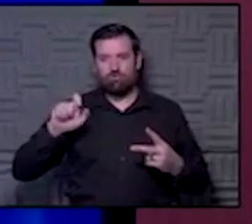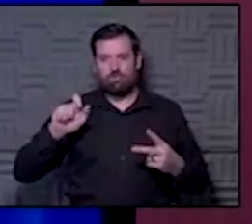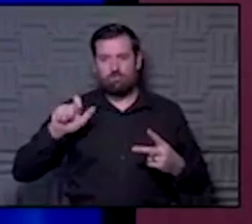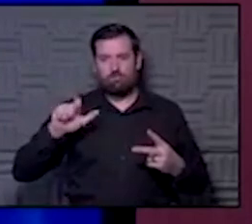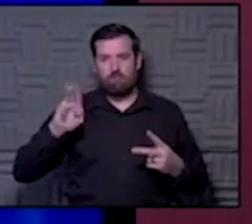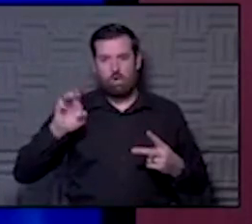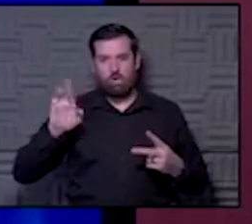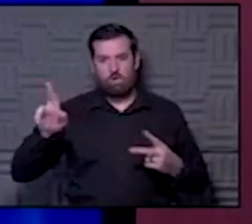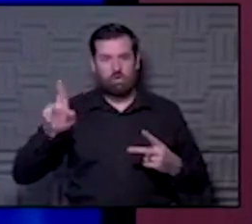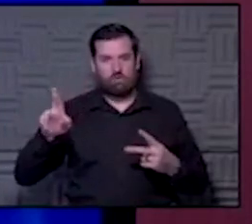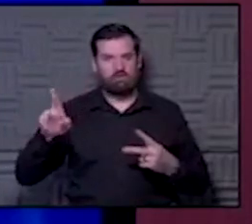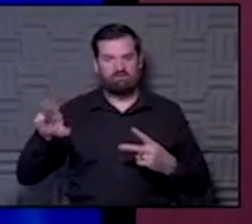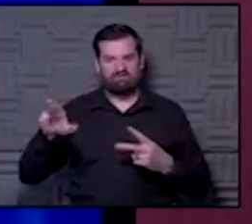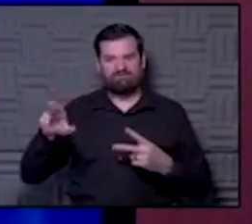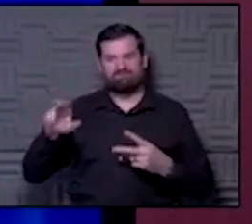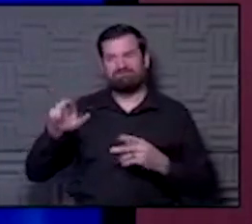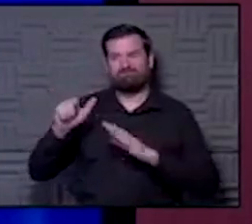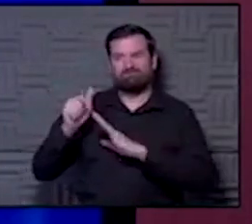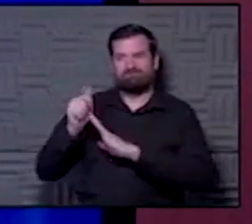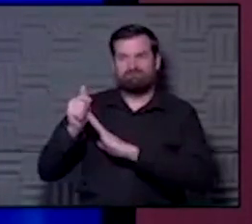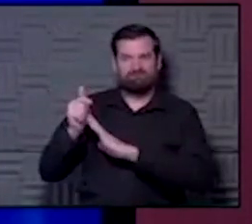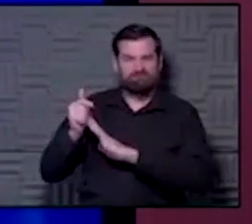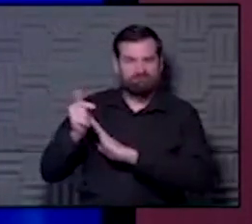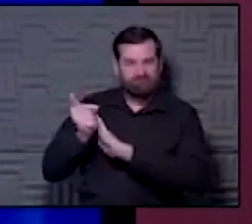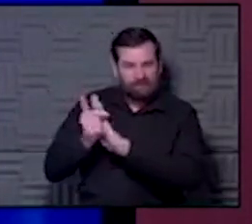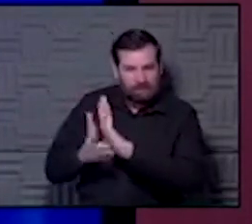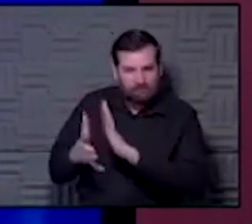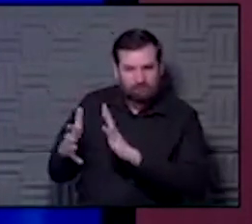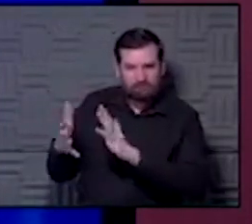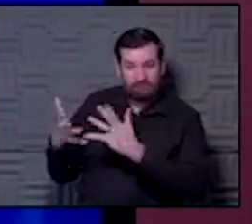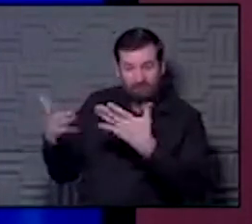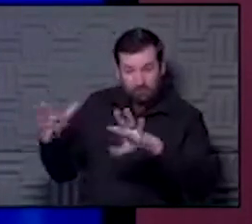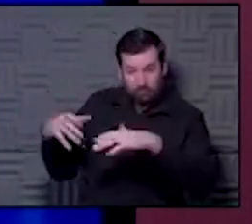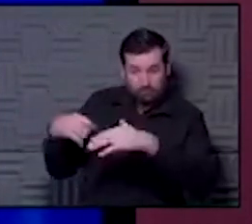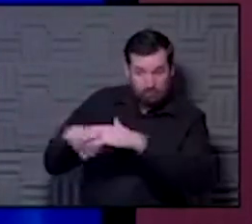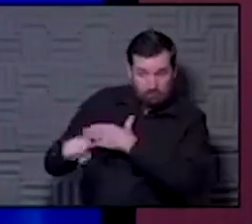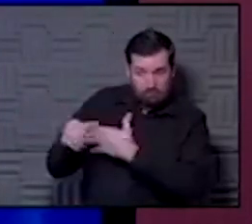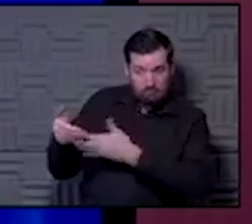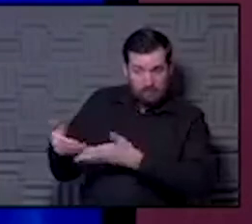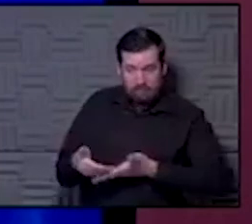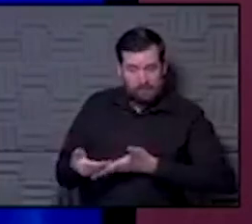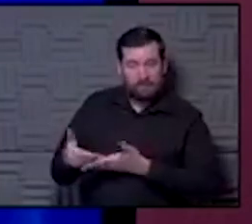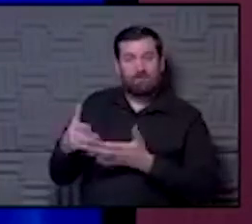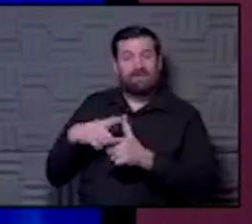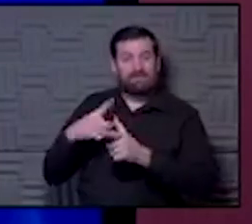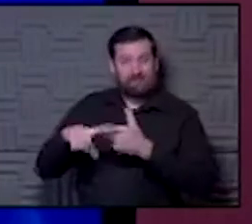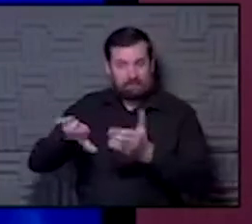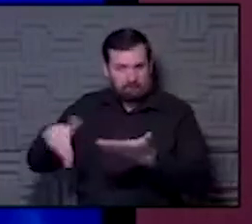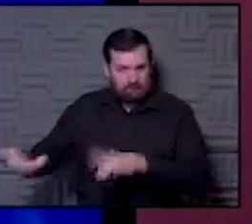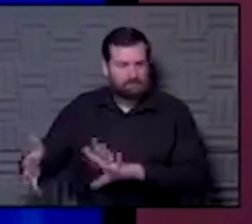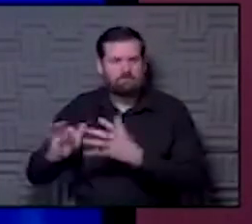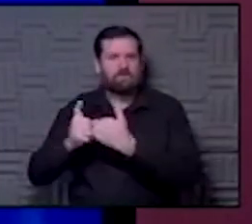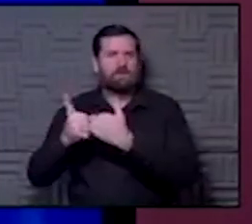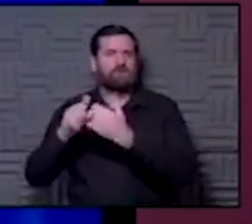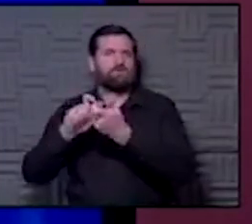died over the weekend of COVID-related after giving birth, how is that impacting the advice that Dr. Ault is